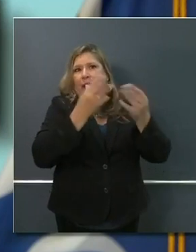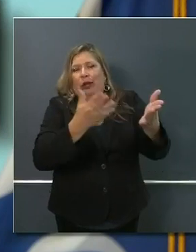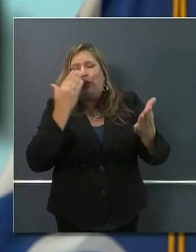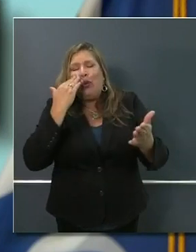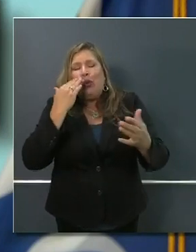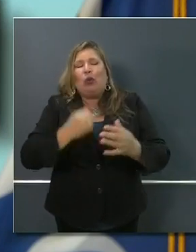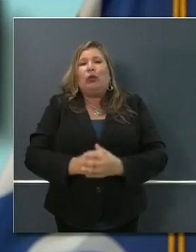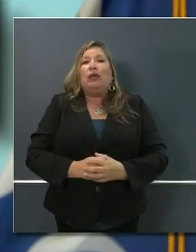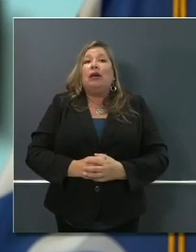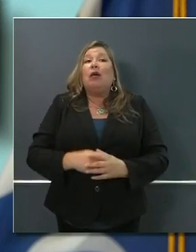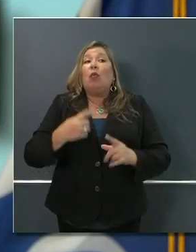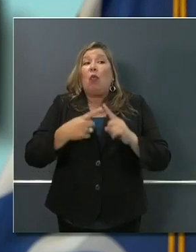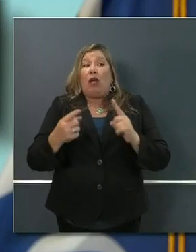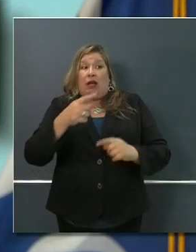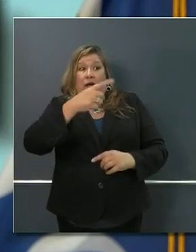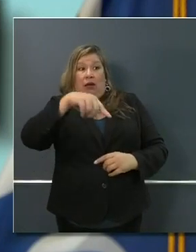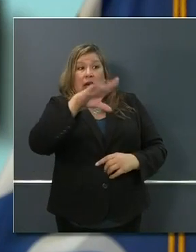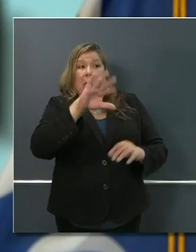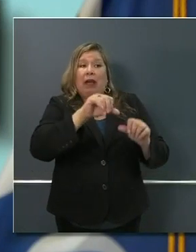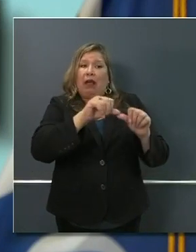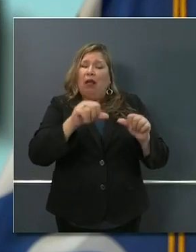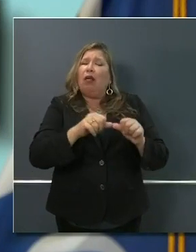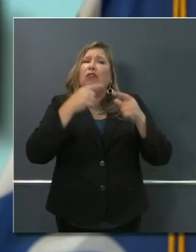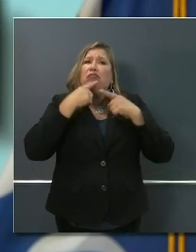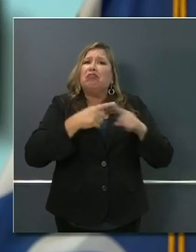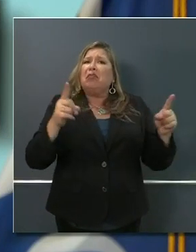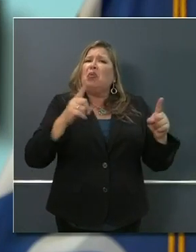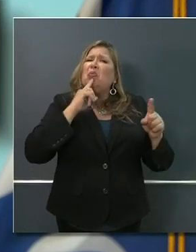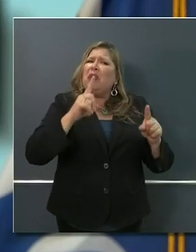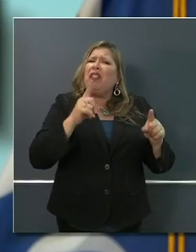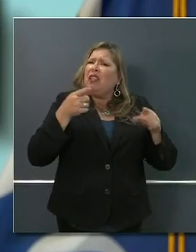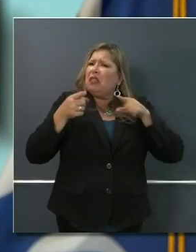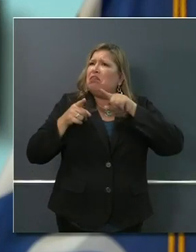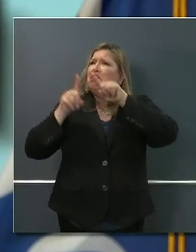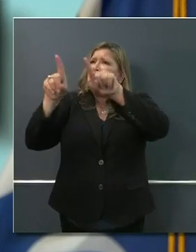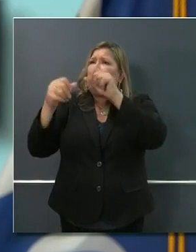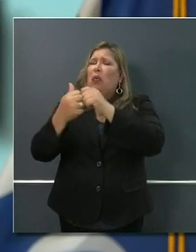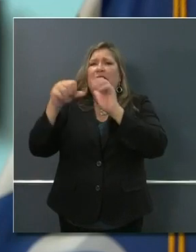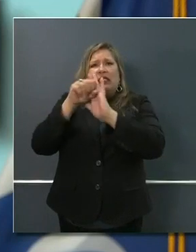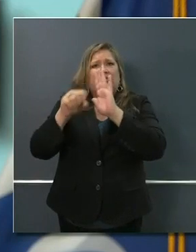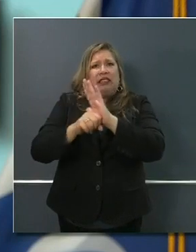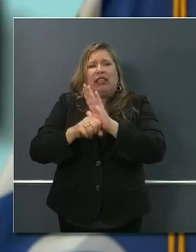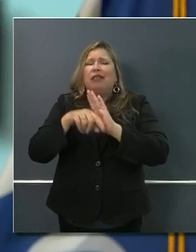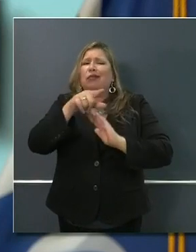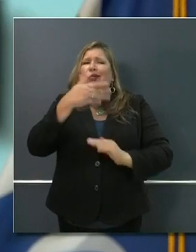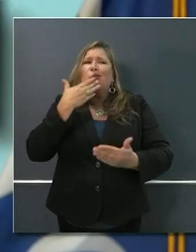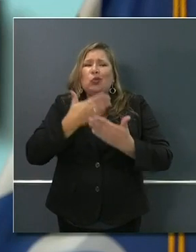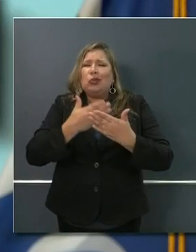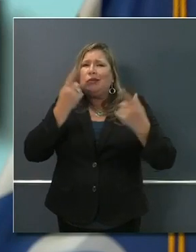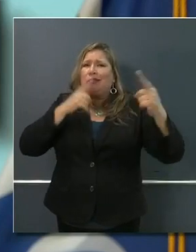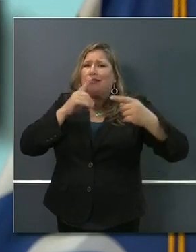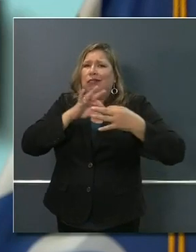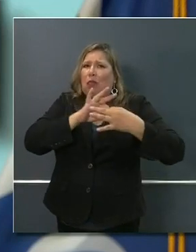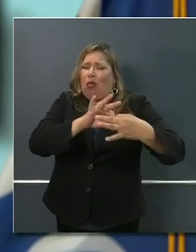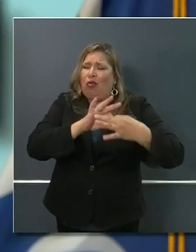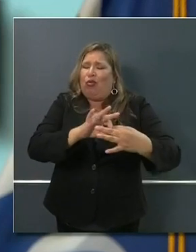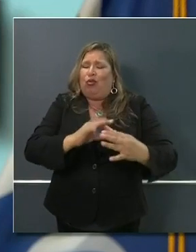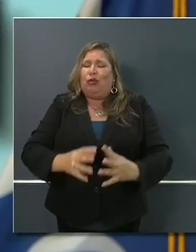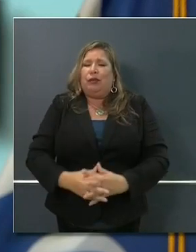out today was very consistent with the state guidelines, and they've been incredible partners. Jonathan Ayastas, KCRA.